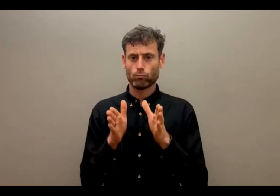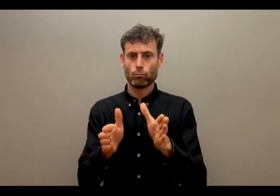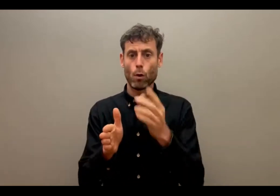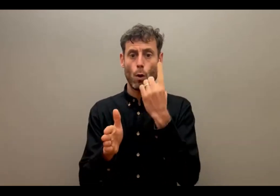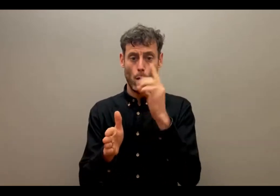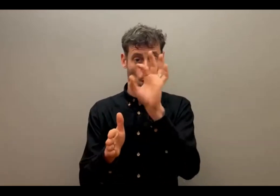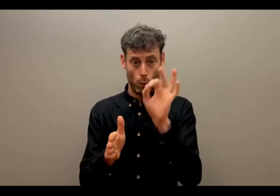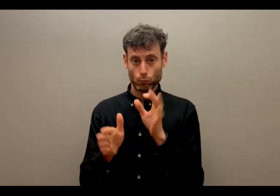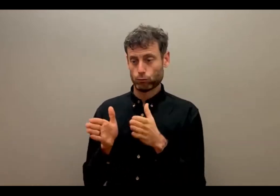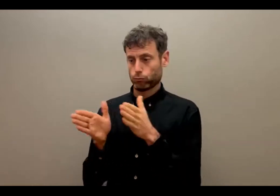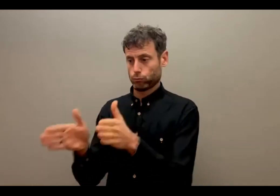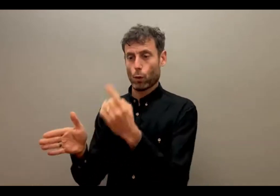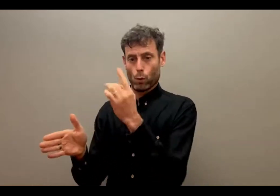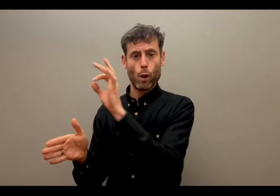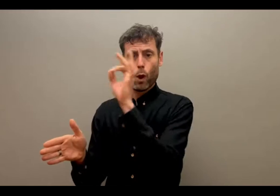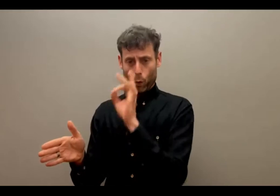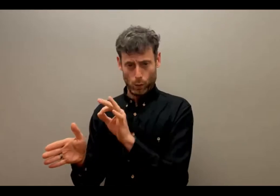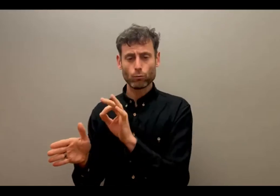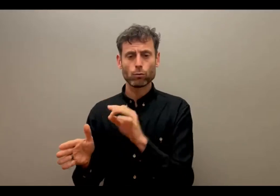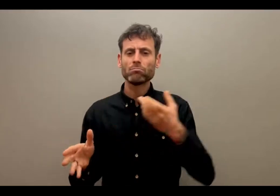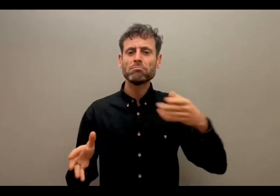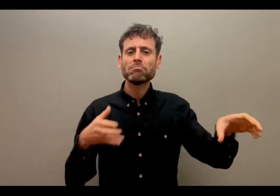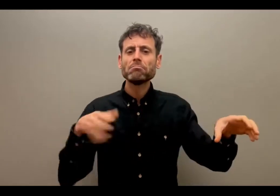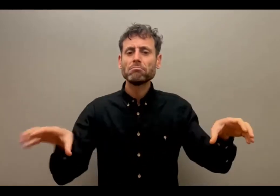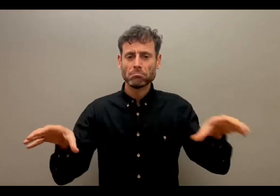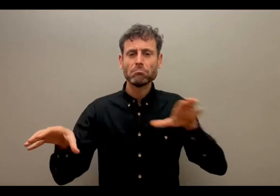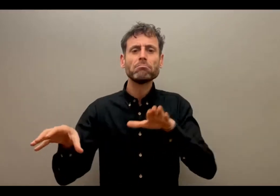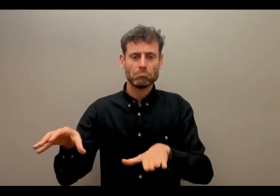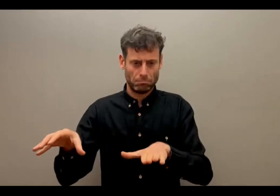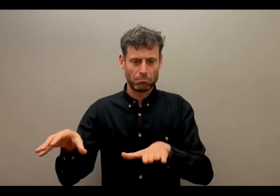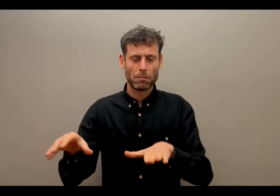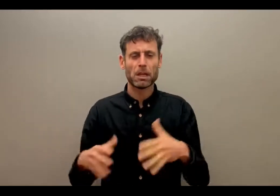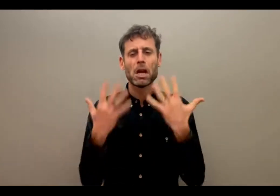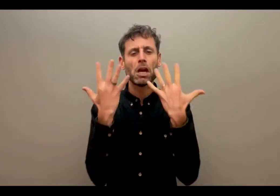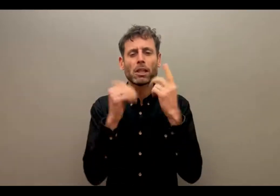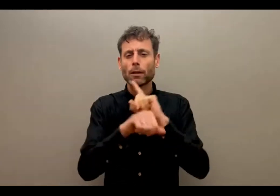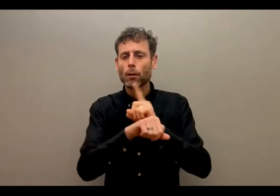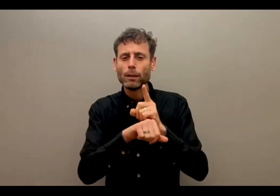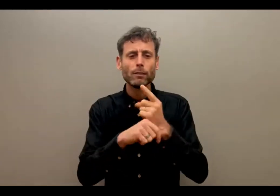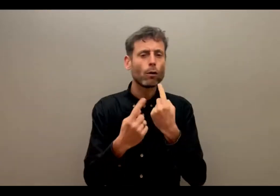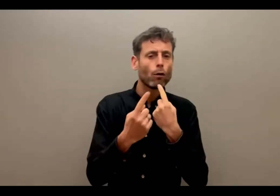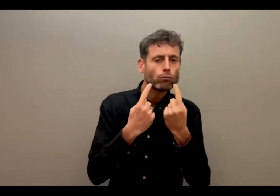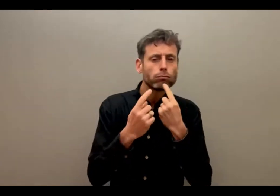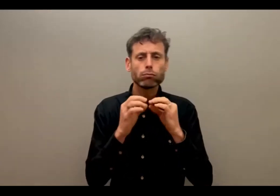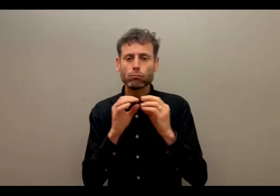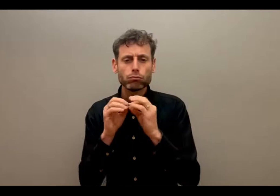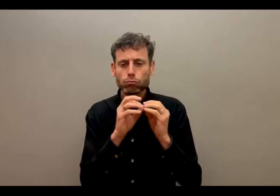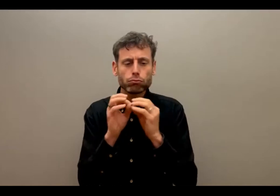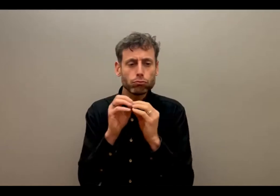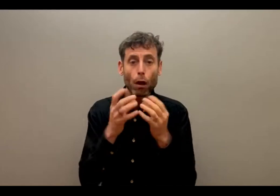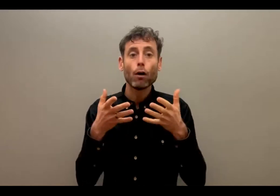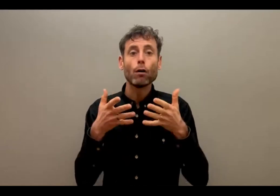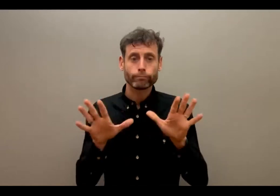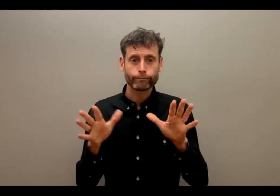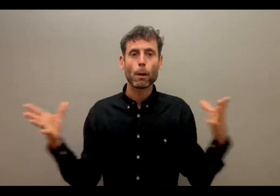question. And we'll just have just about 10 minutes to discuss that. And then we'll be feeding it back into the main